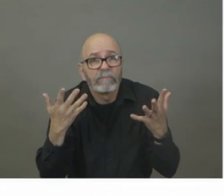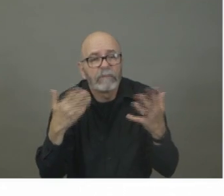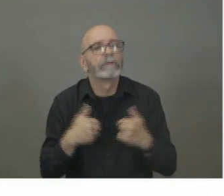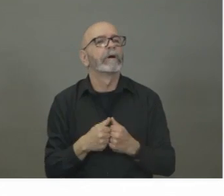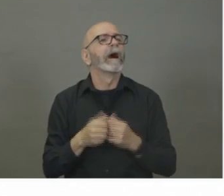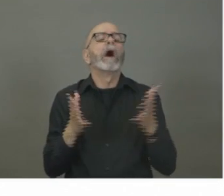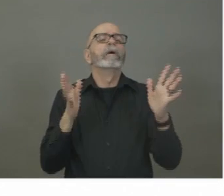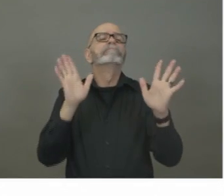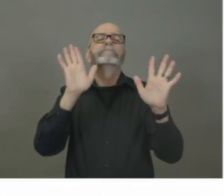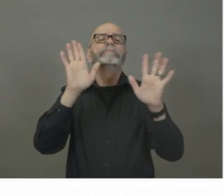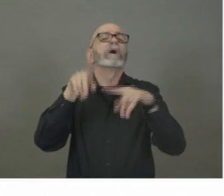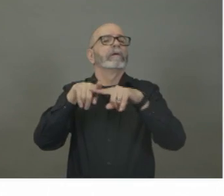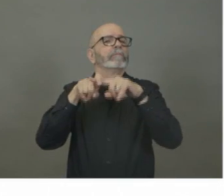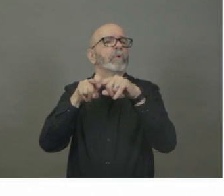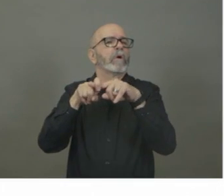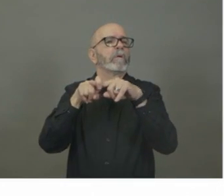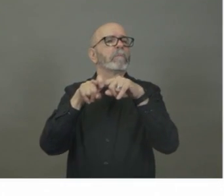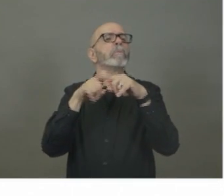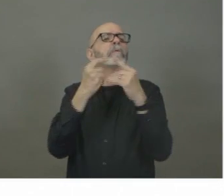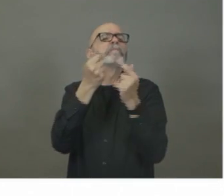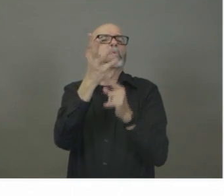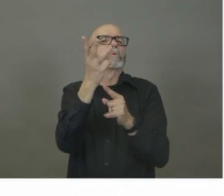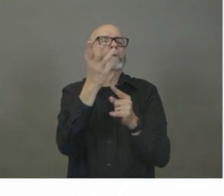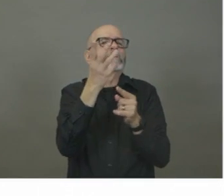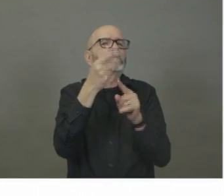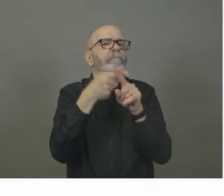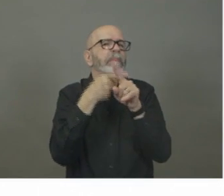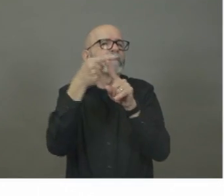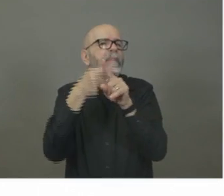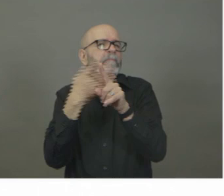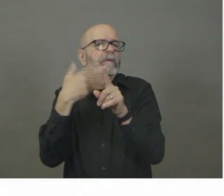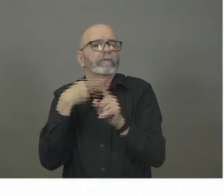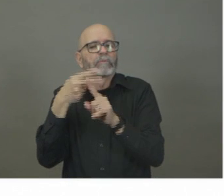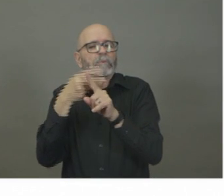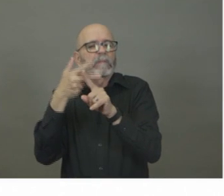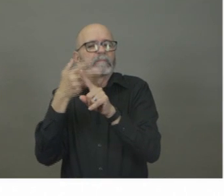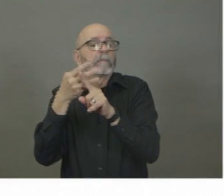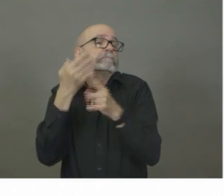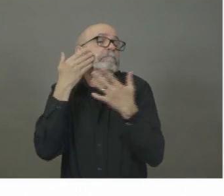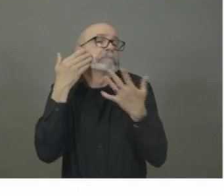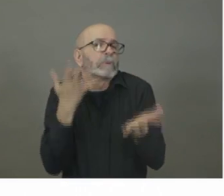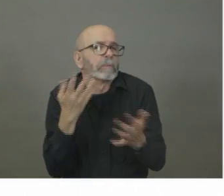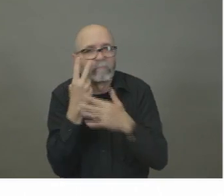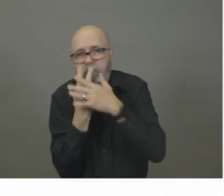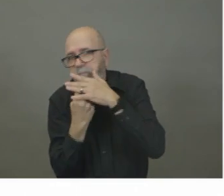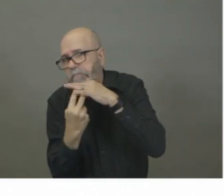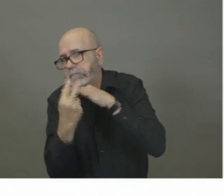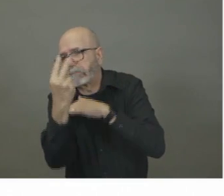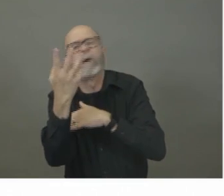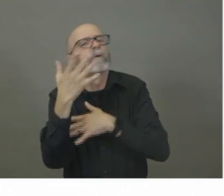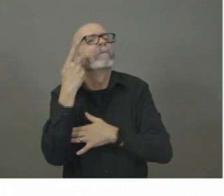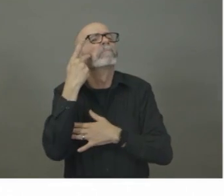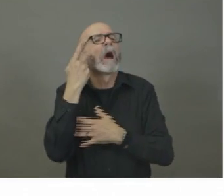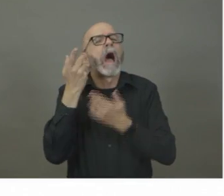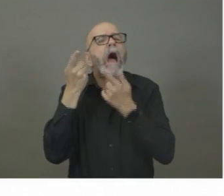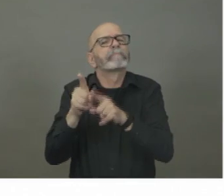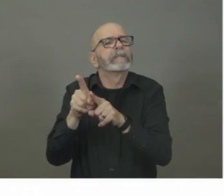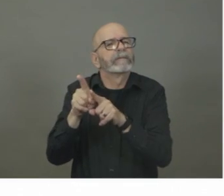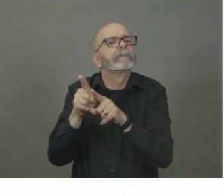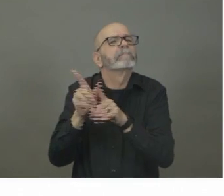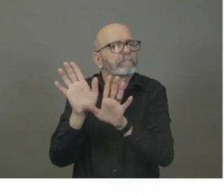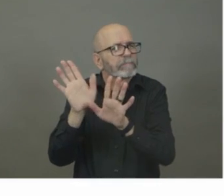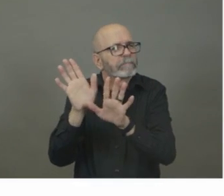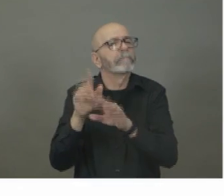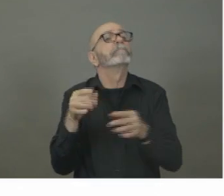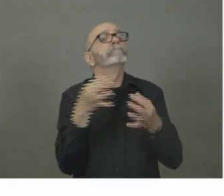be, it would be months, but it wouldn't be, you know, your, it would be, it would be an appropriate time level to give public health a chance to look at it. mean,